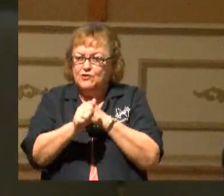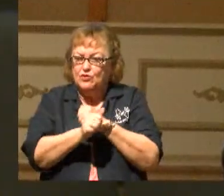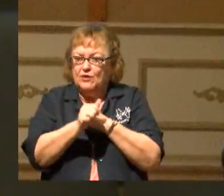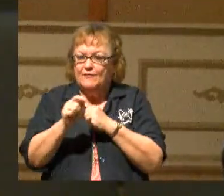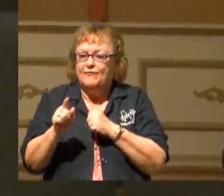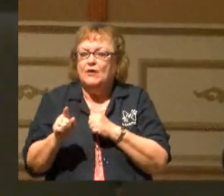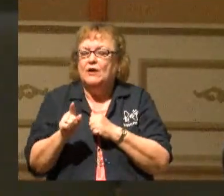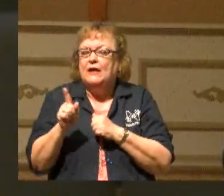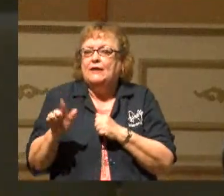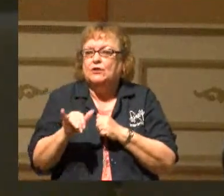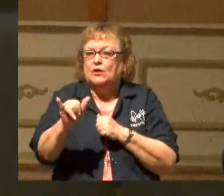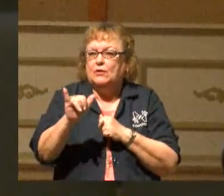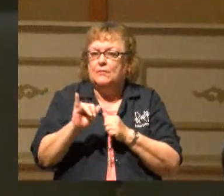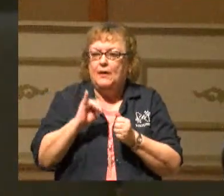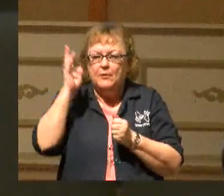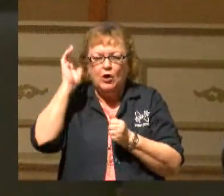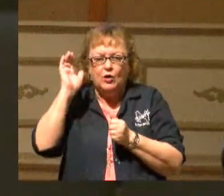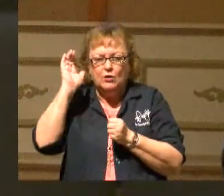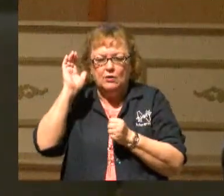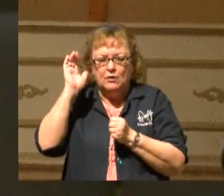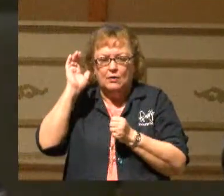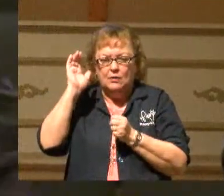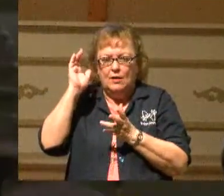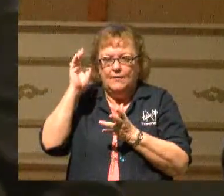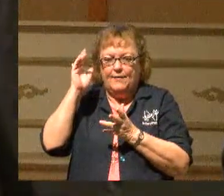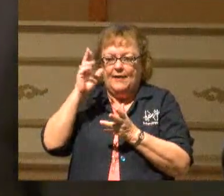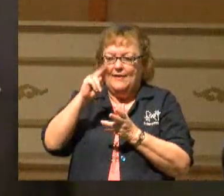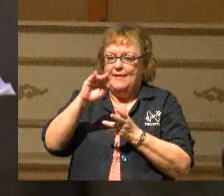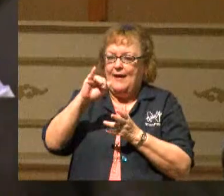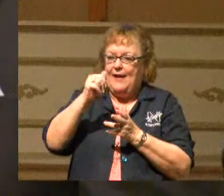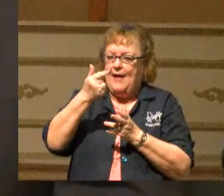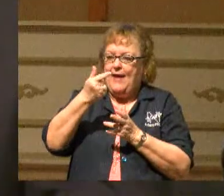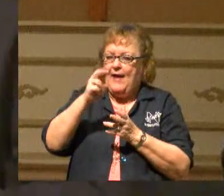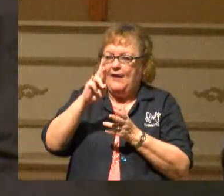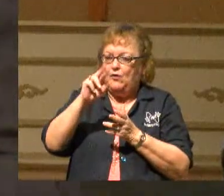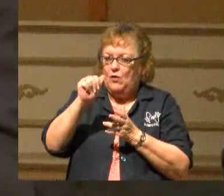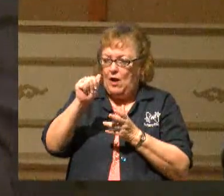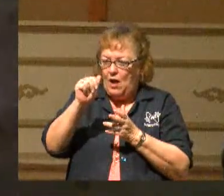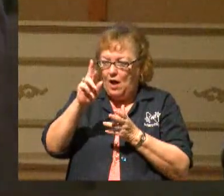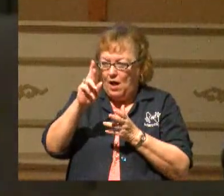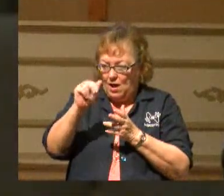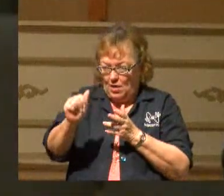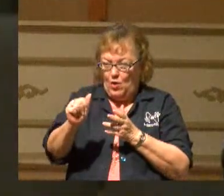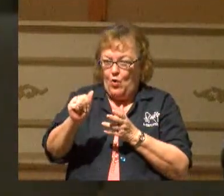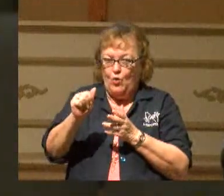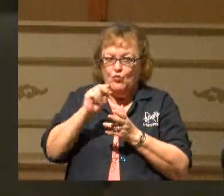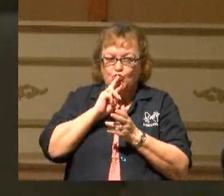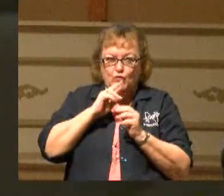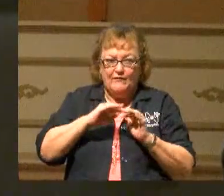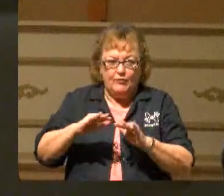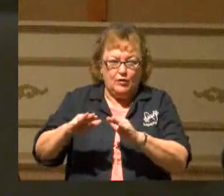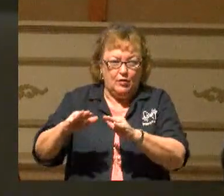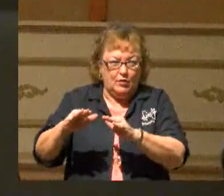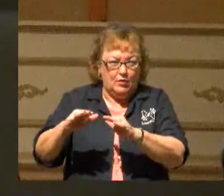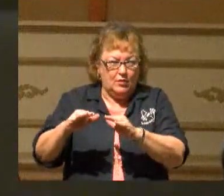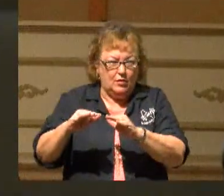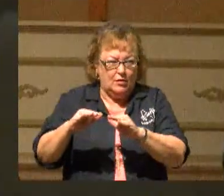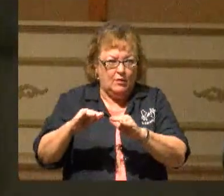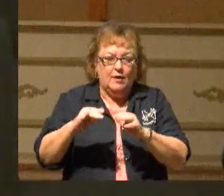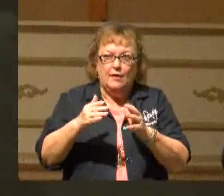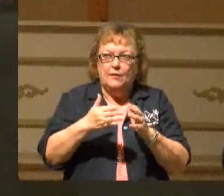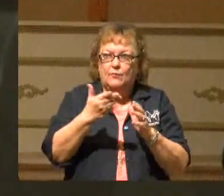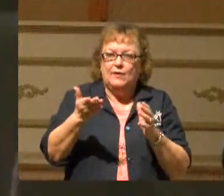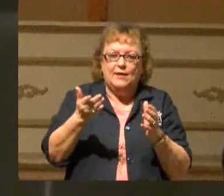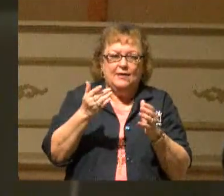I'm told that Niagara River has signs. Even when the river is very flowing and very soft